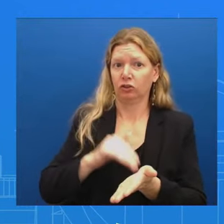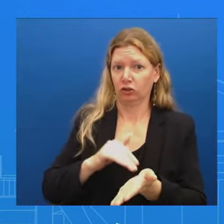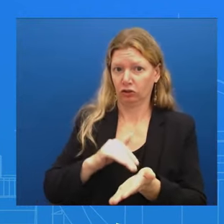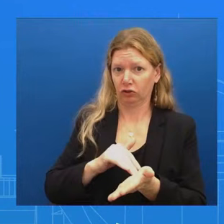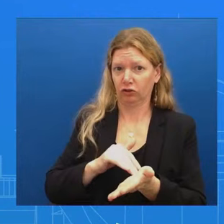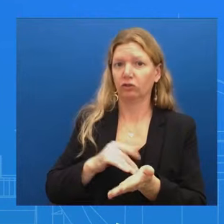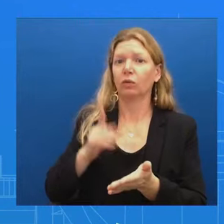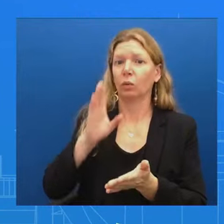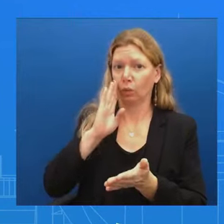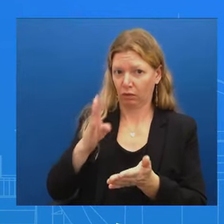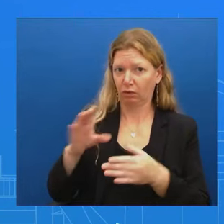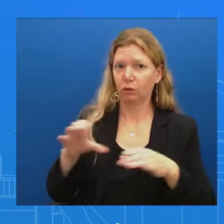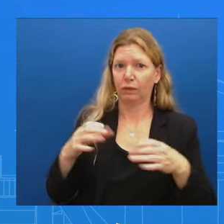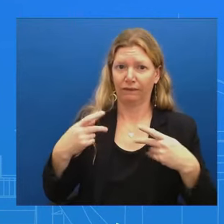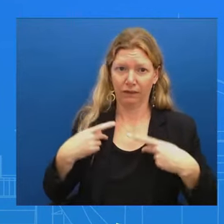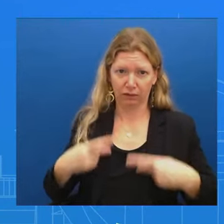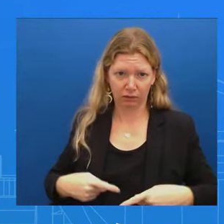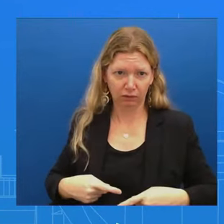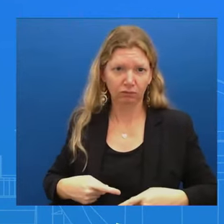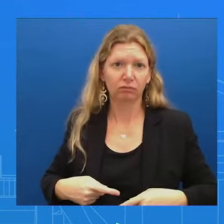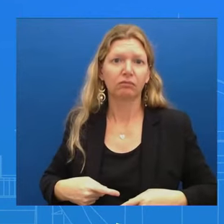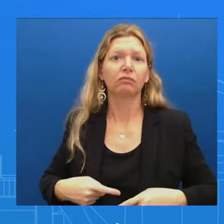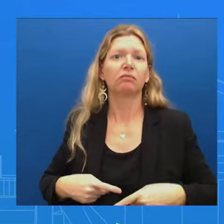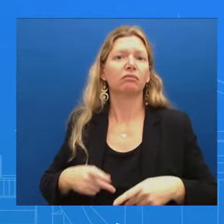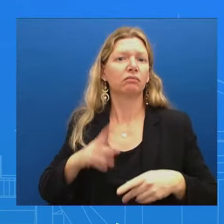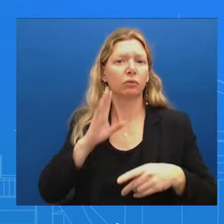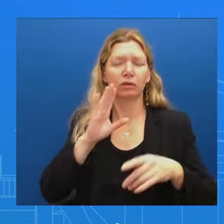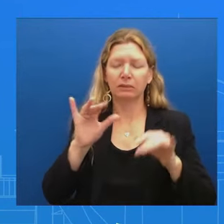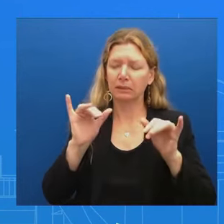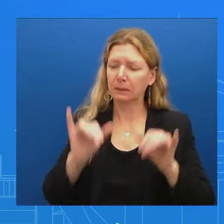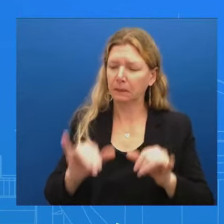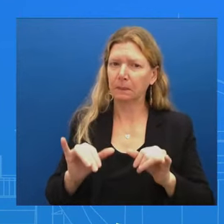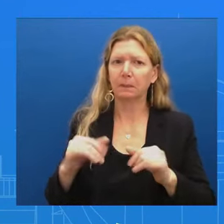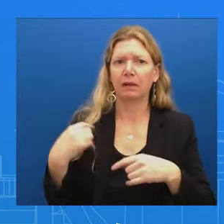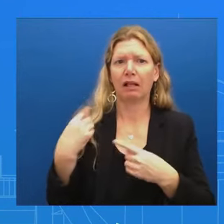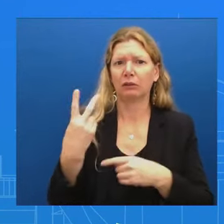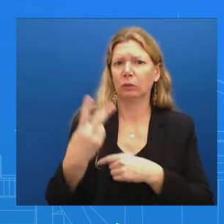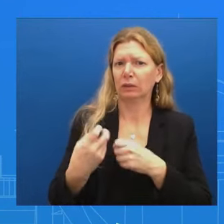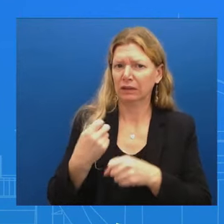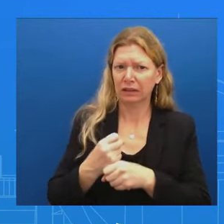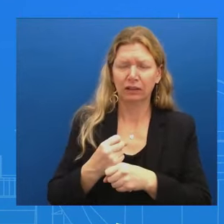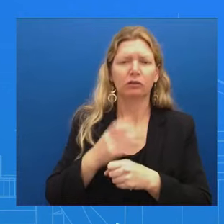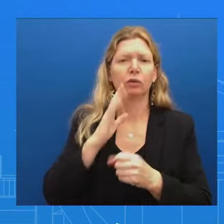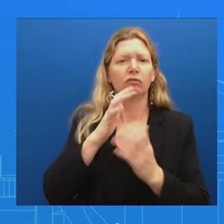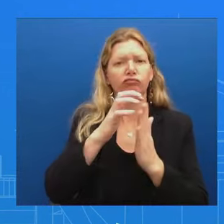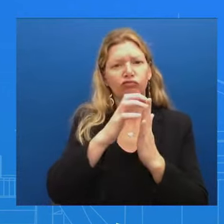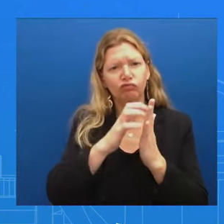detailed Detailed memo On the president's On the president's Obviously